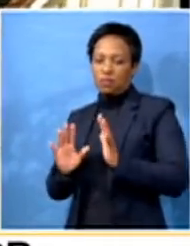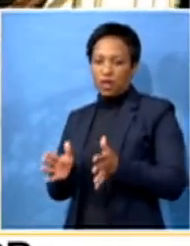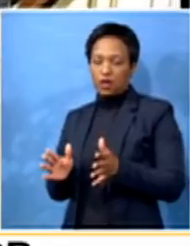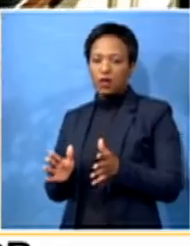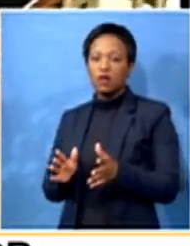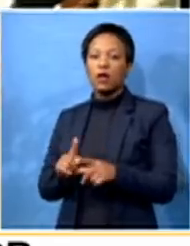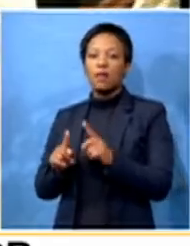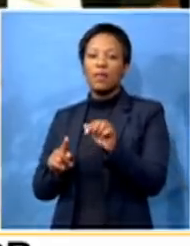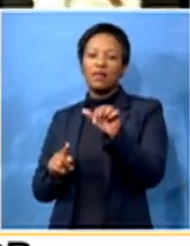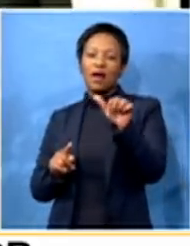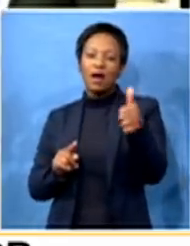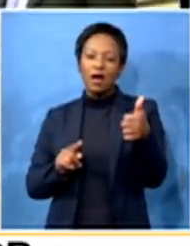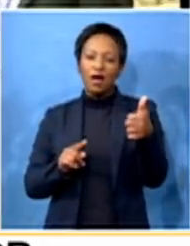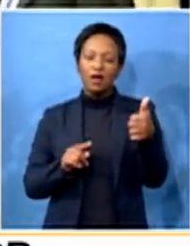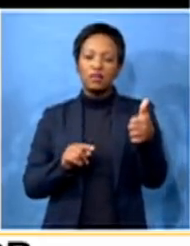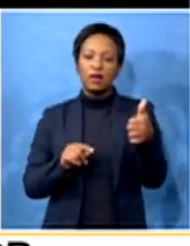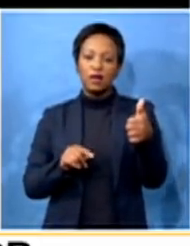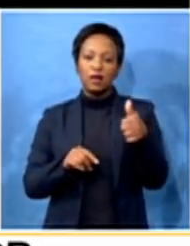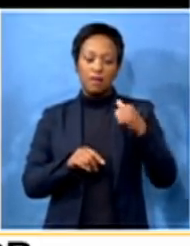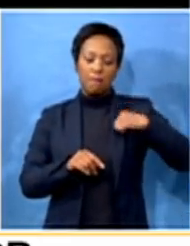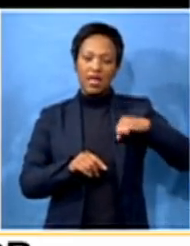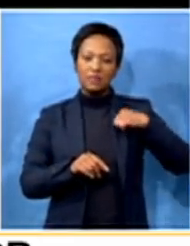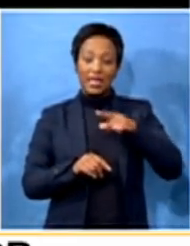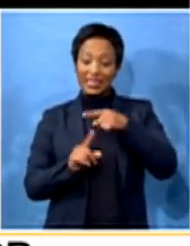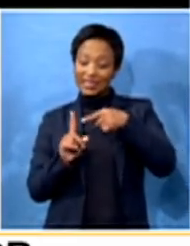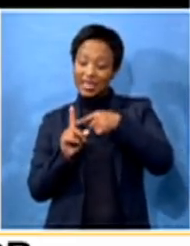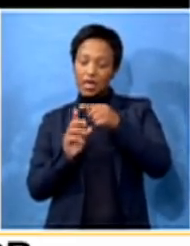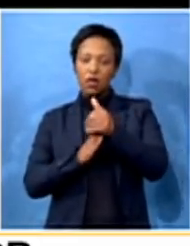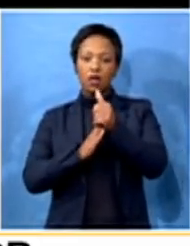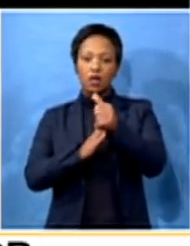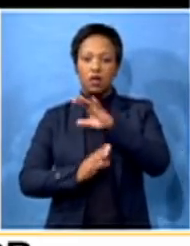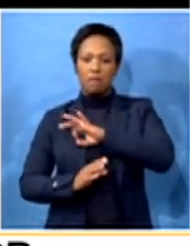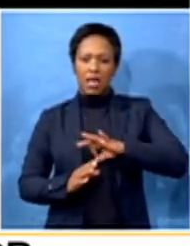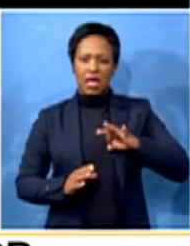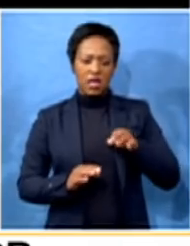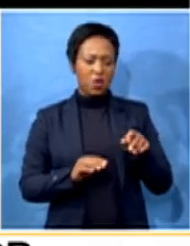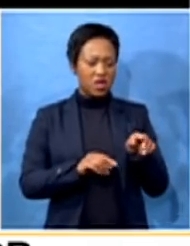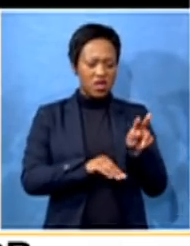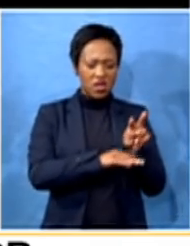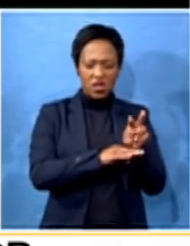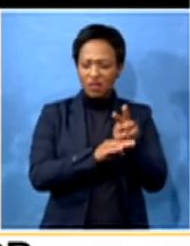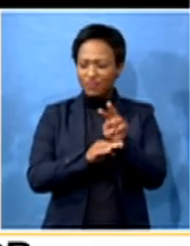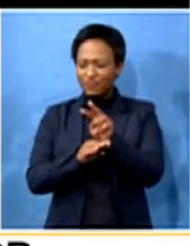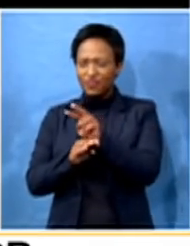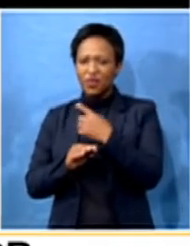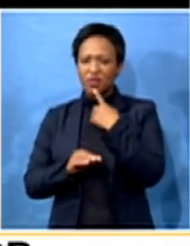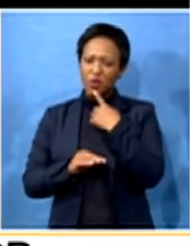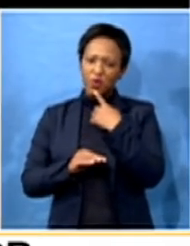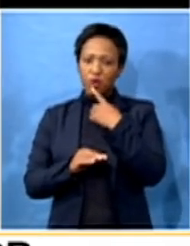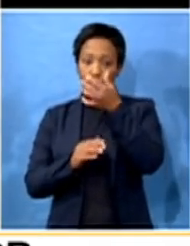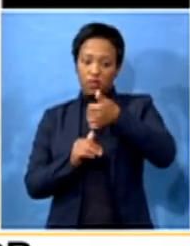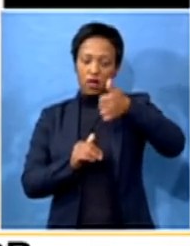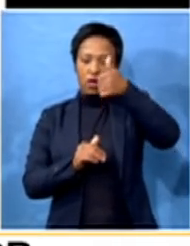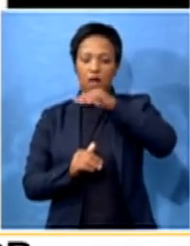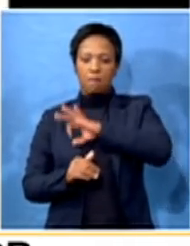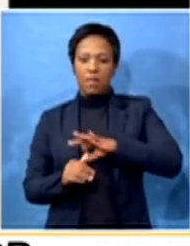municipality. She was leading as a mayor. You will understand that as a mayor, she is the head of the municipality. had the